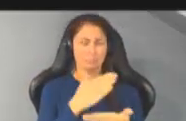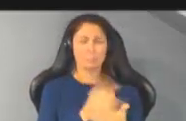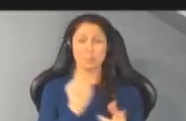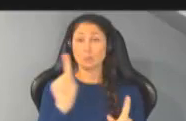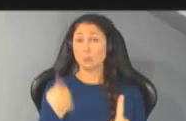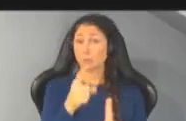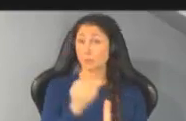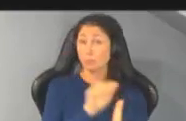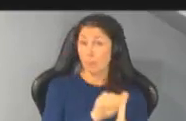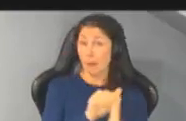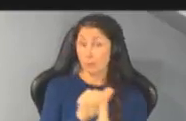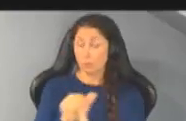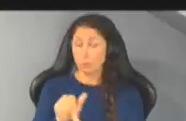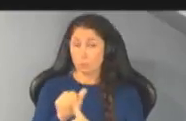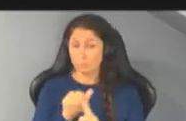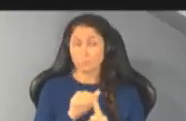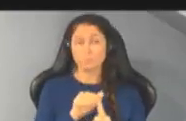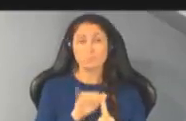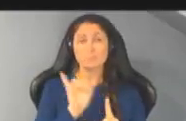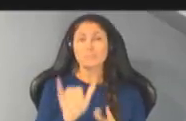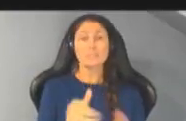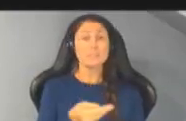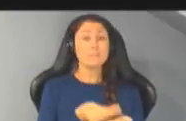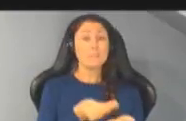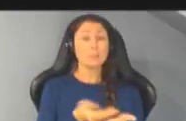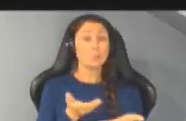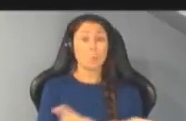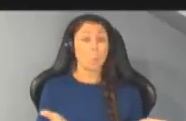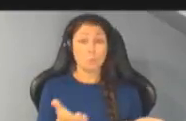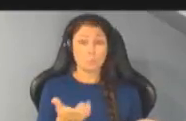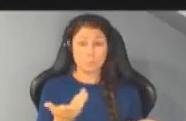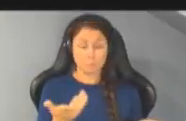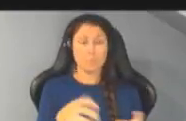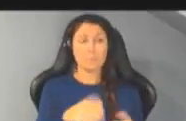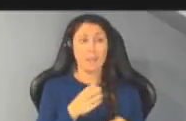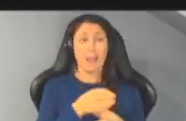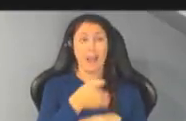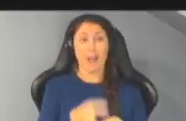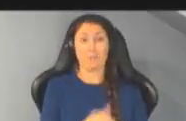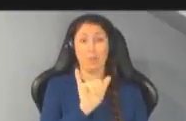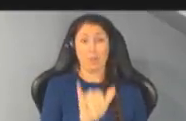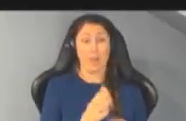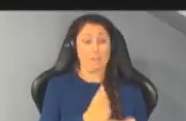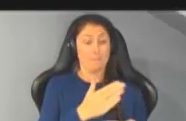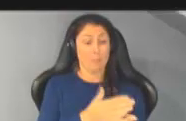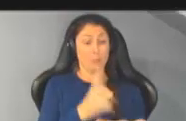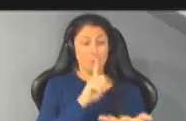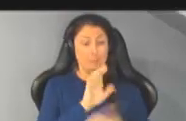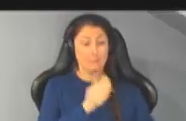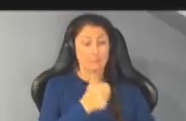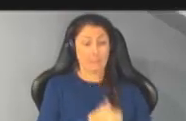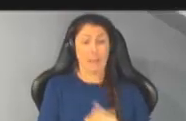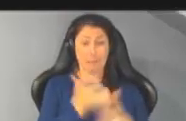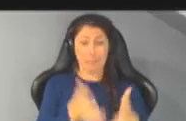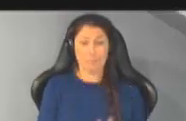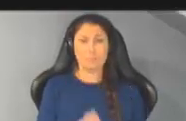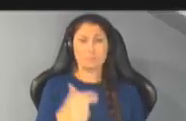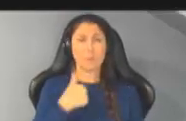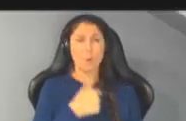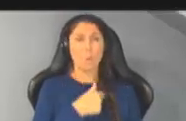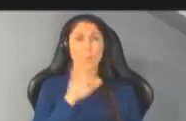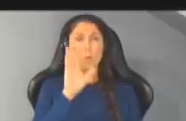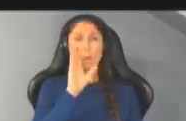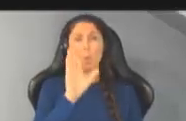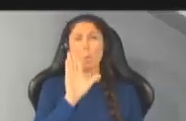to all of you um what these funding sources are uh after the capital budget is set then we will go and issue a bond